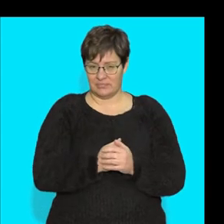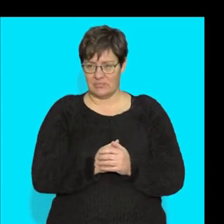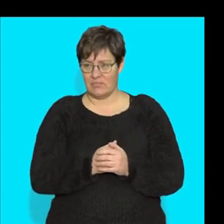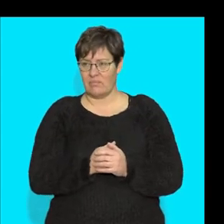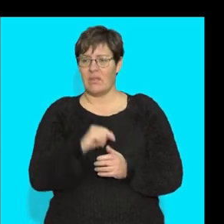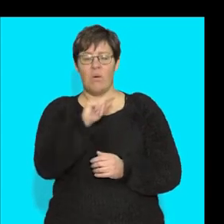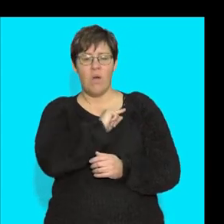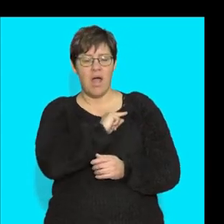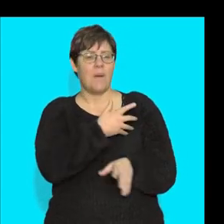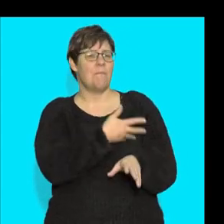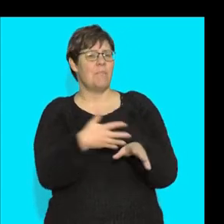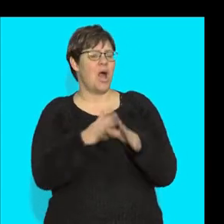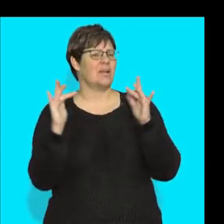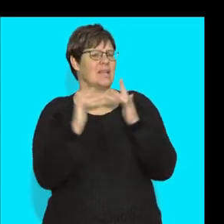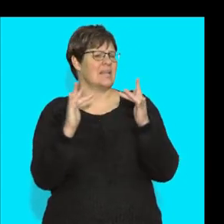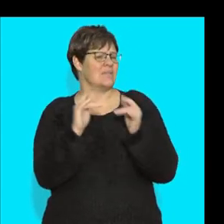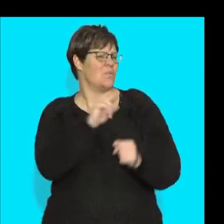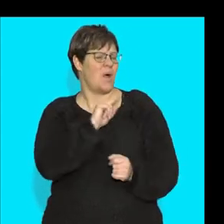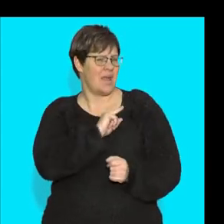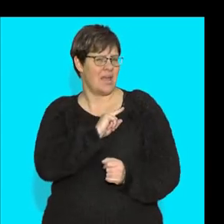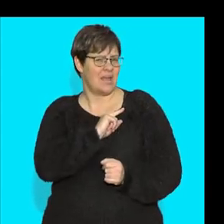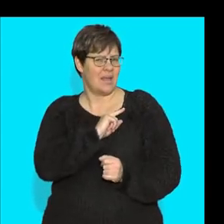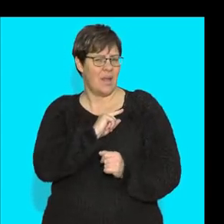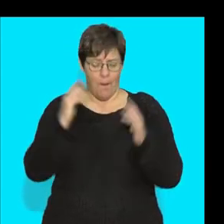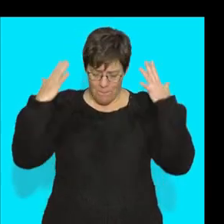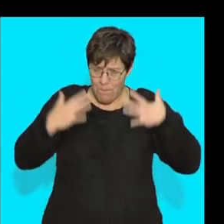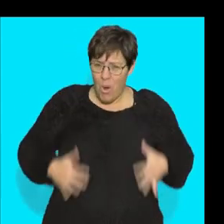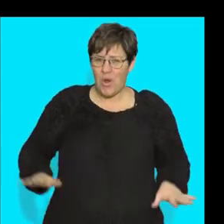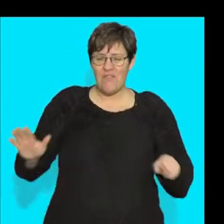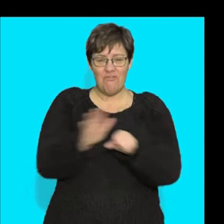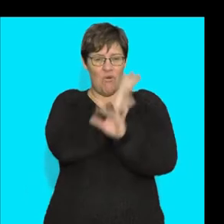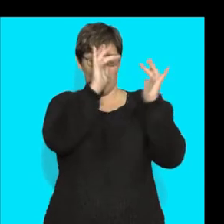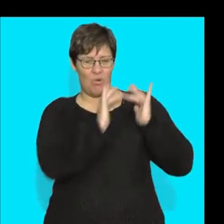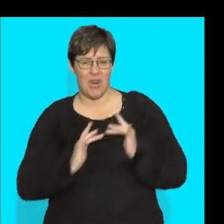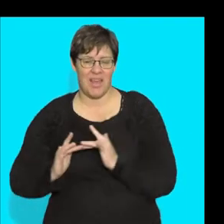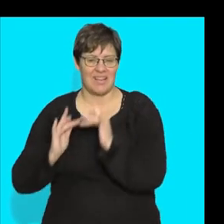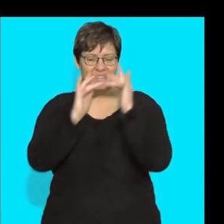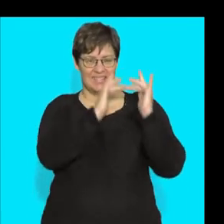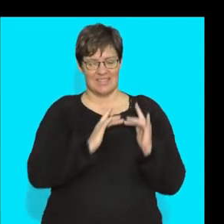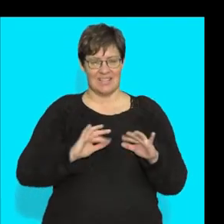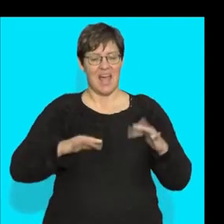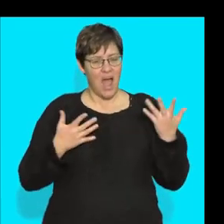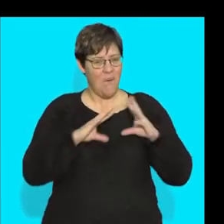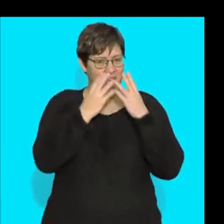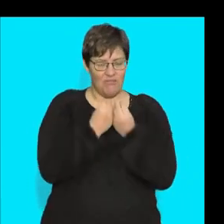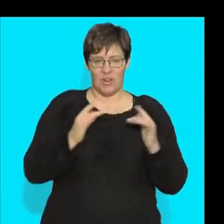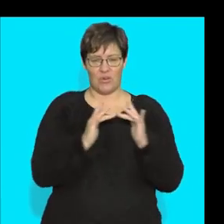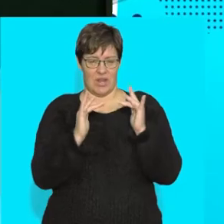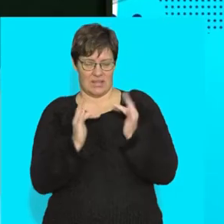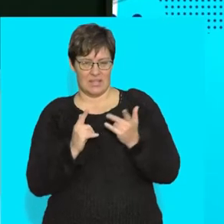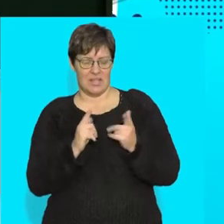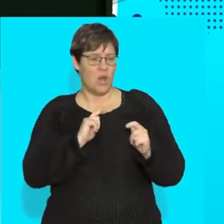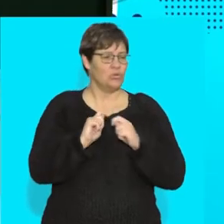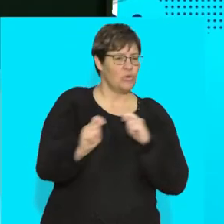connect of tissue? Guys, blood connects your whole body together. It's how I connect everything. I